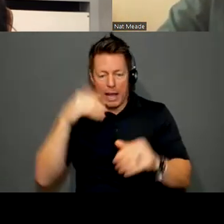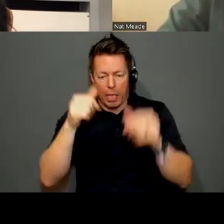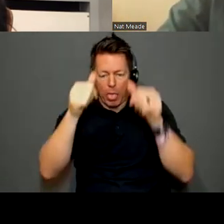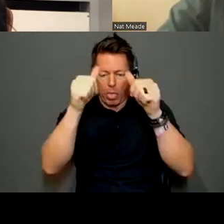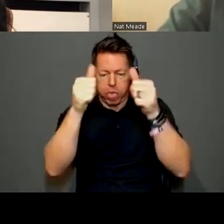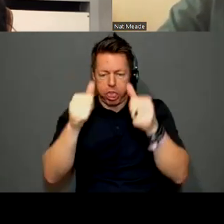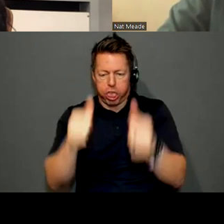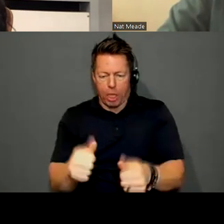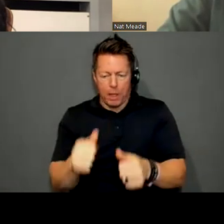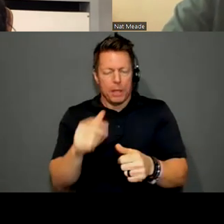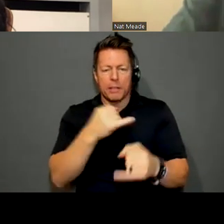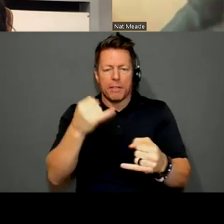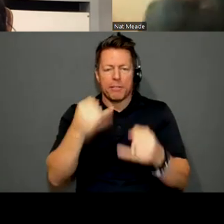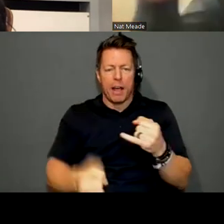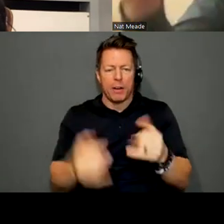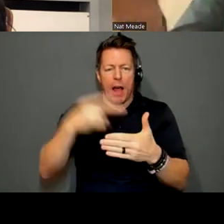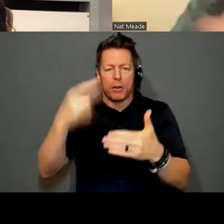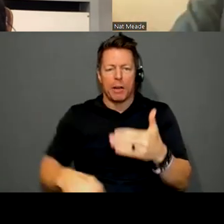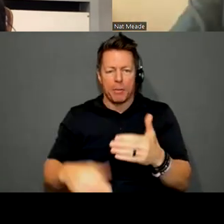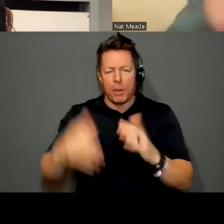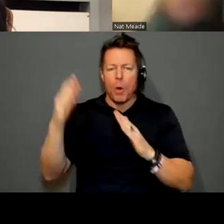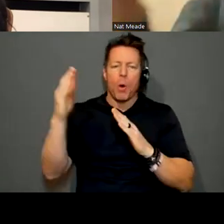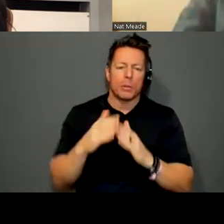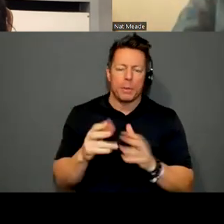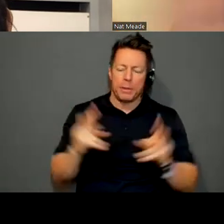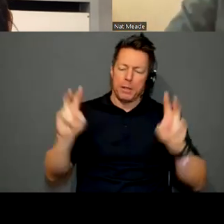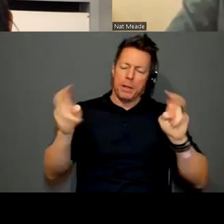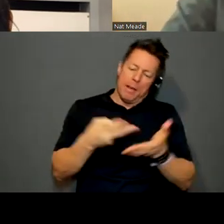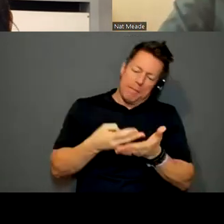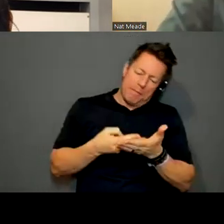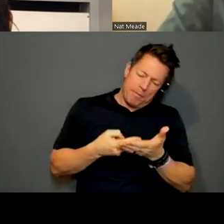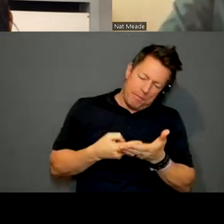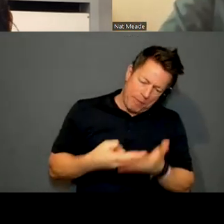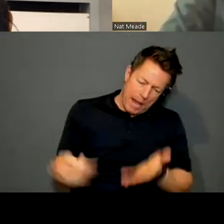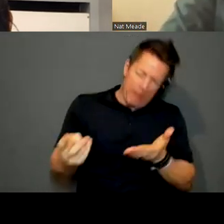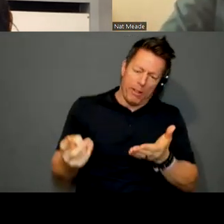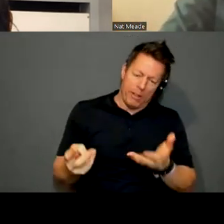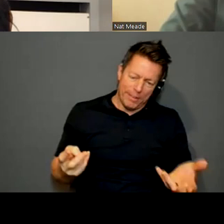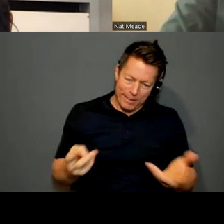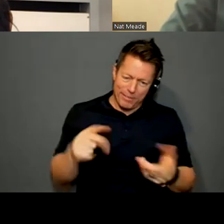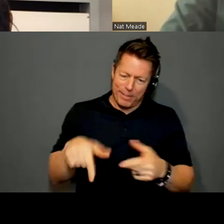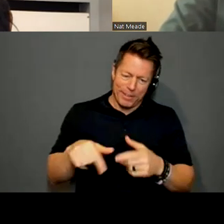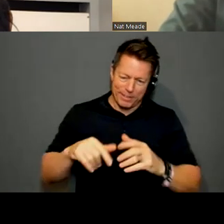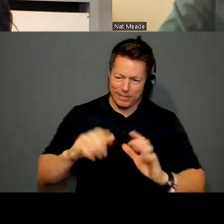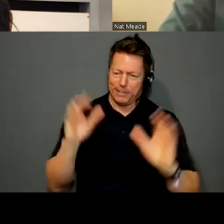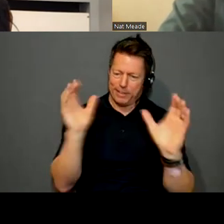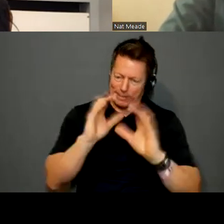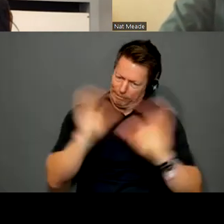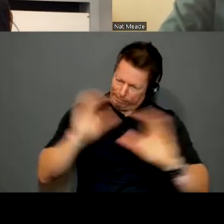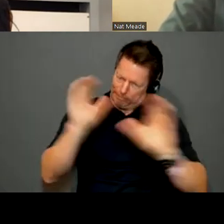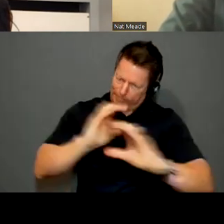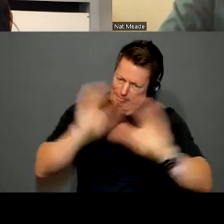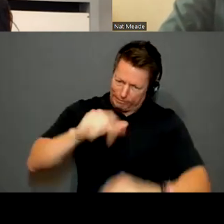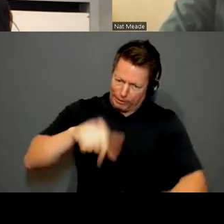outcome. It's like the ultimate failure of this quest. The search, the quest,